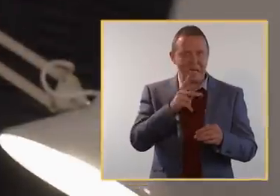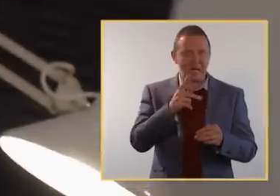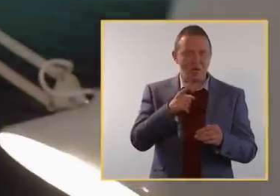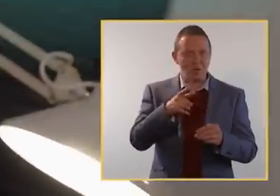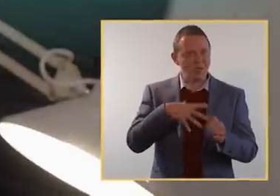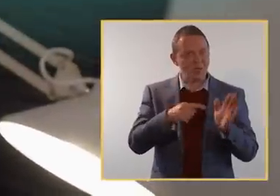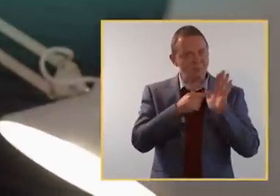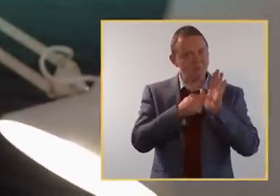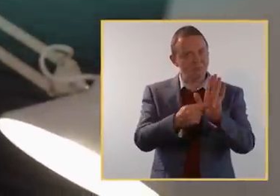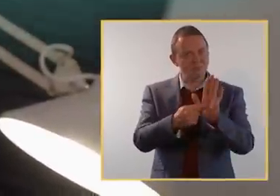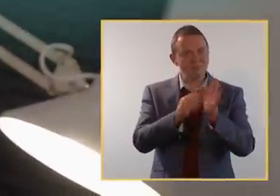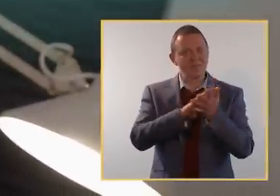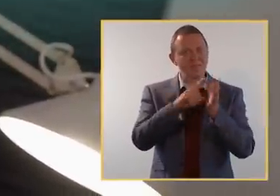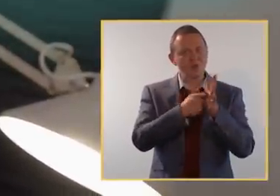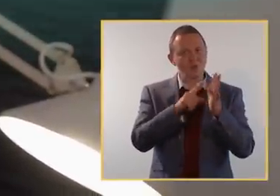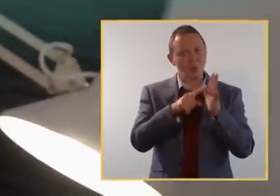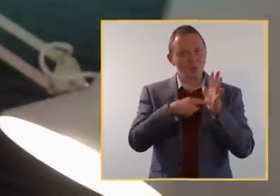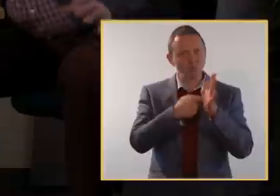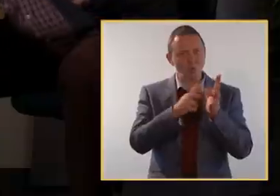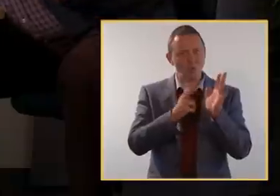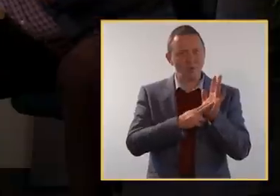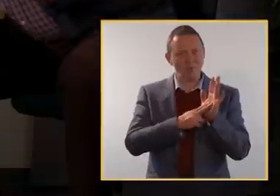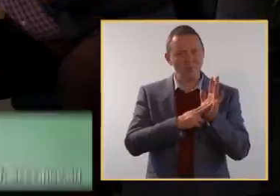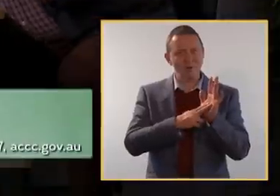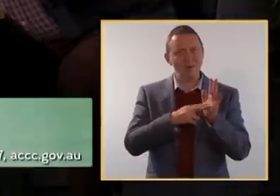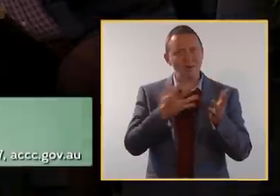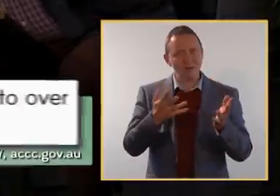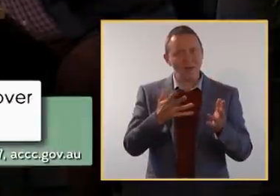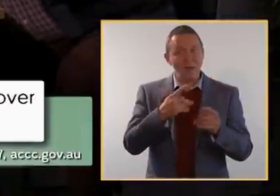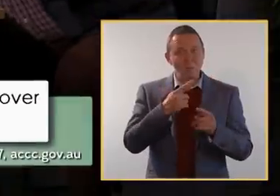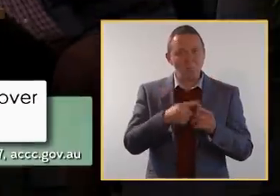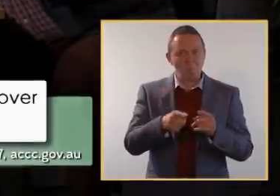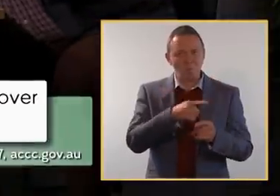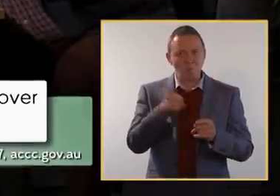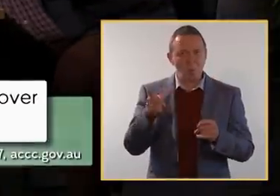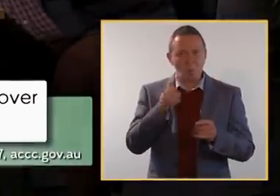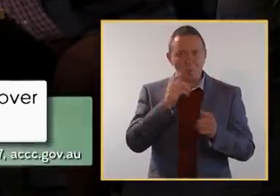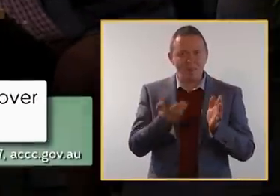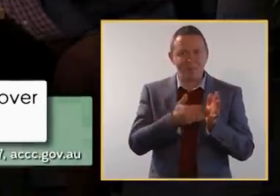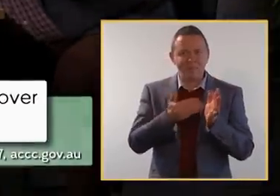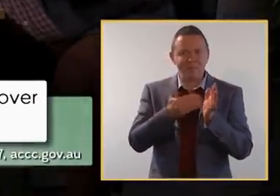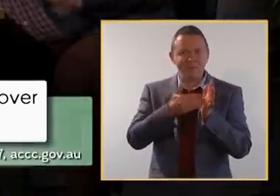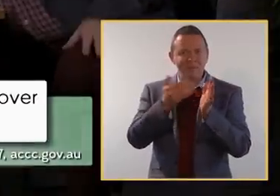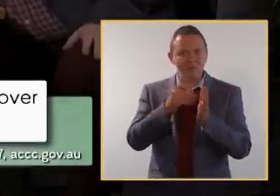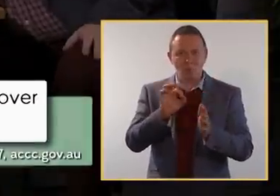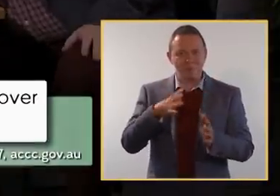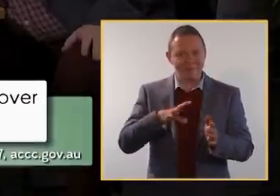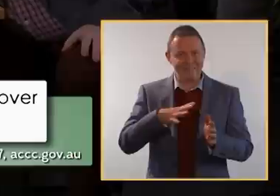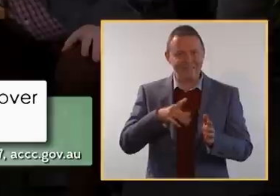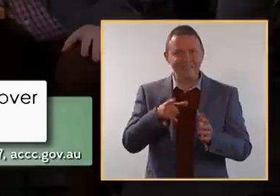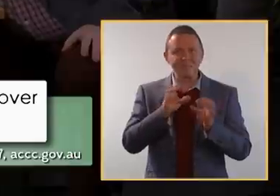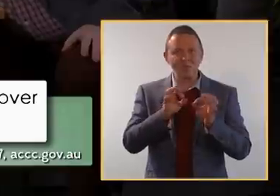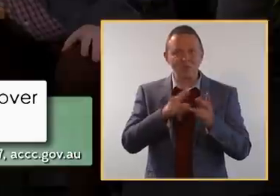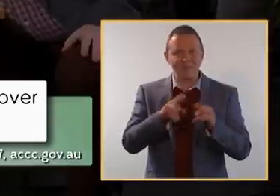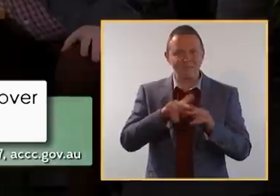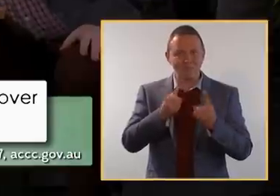the Hear-a-tron. And it's common for them to try to upsell you for extras you may not need, especially if you're a first